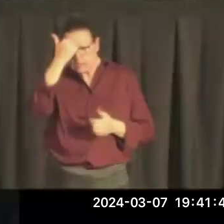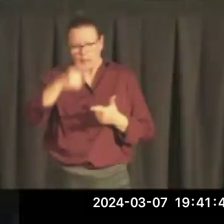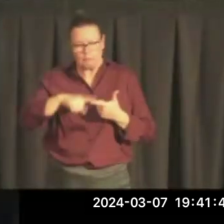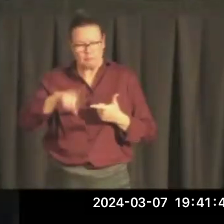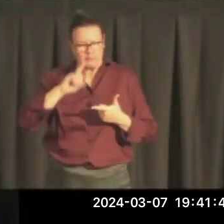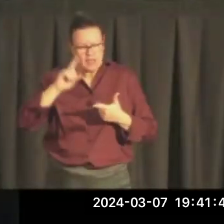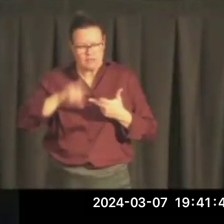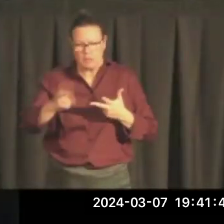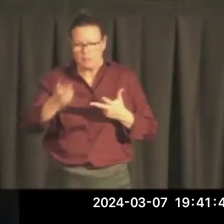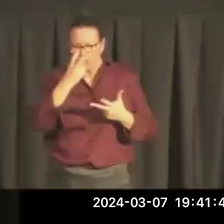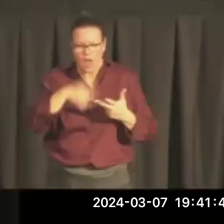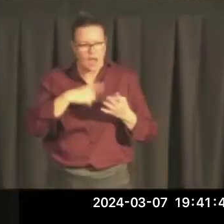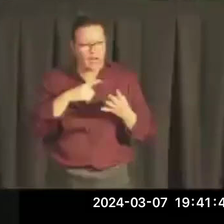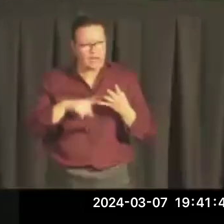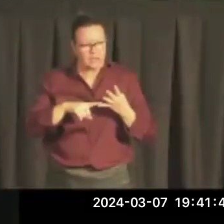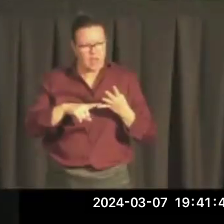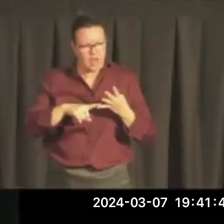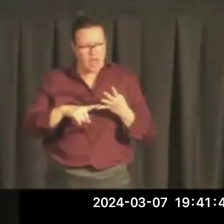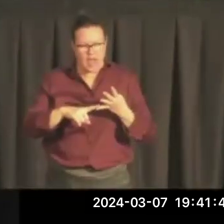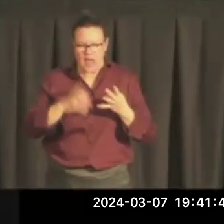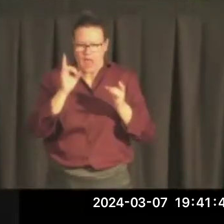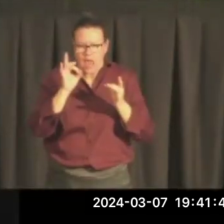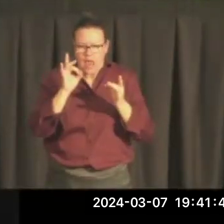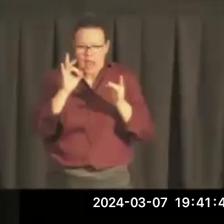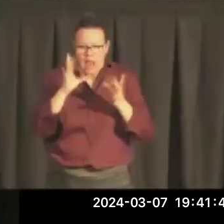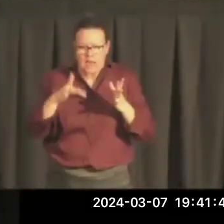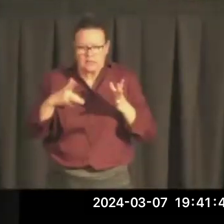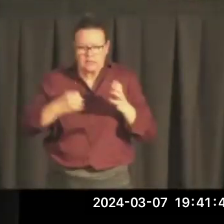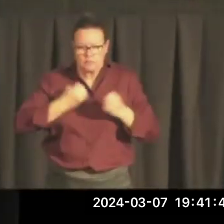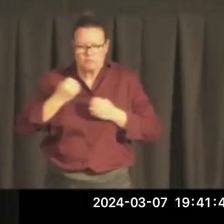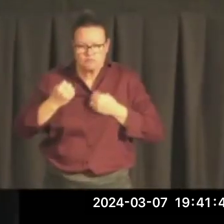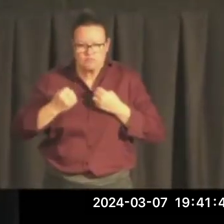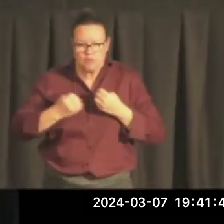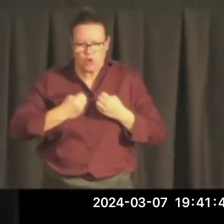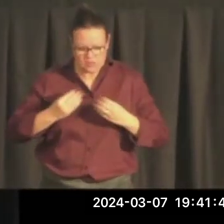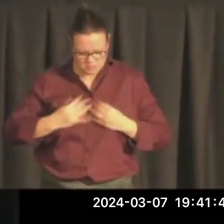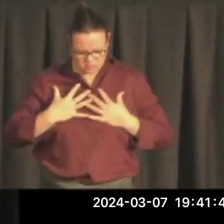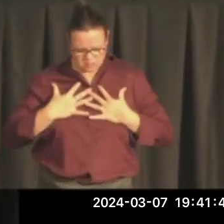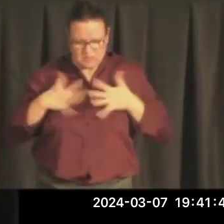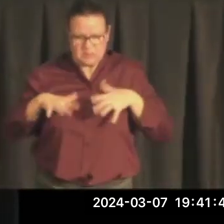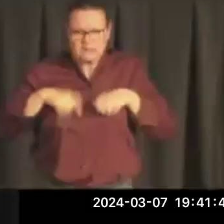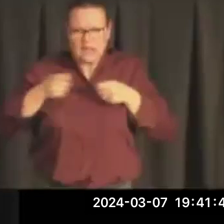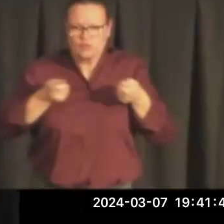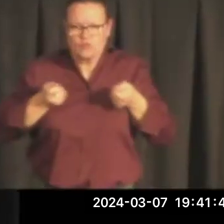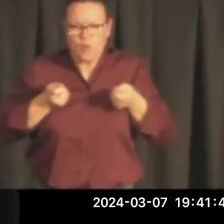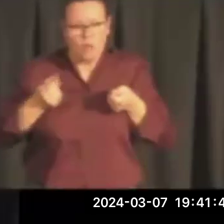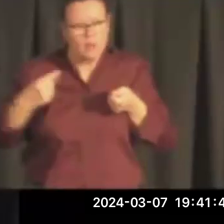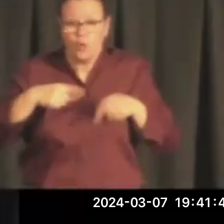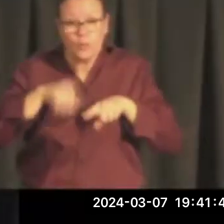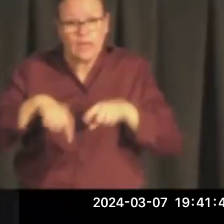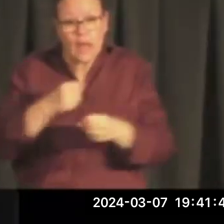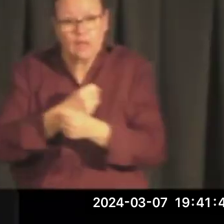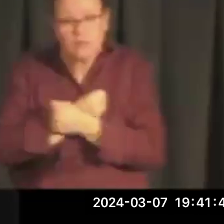Are we so filled with hatred that we cannot love and appreciate one another? Are we so